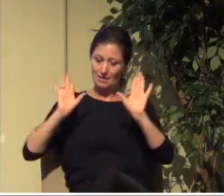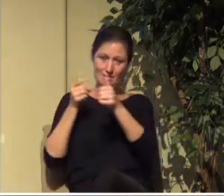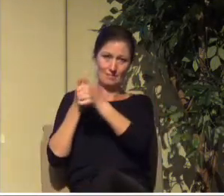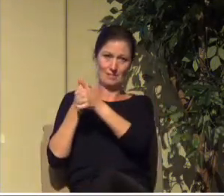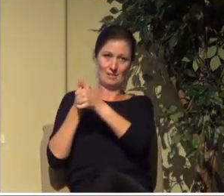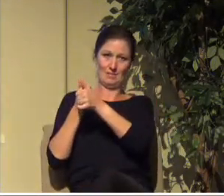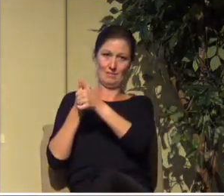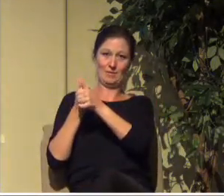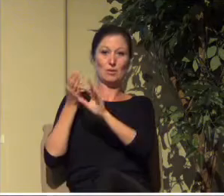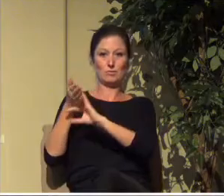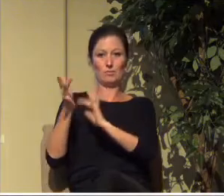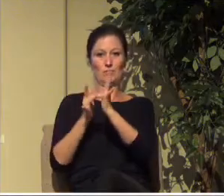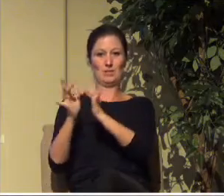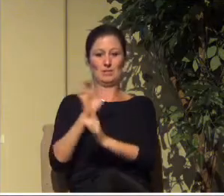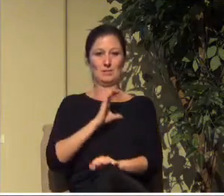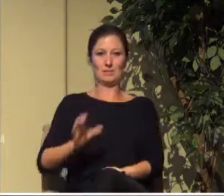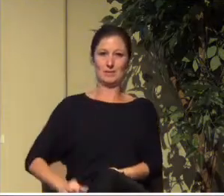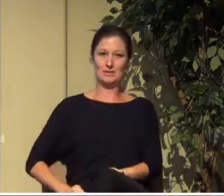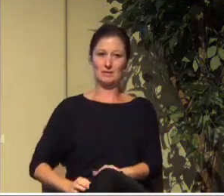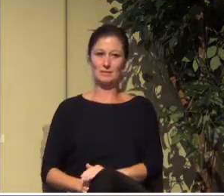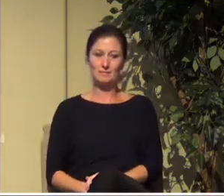He rejoices over us with singing.